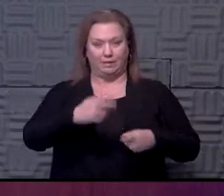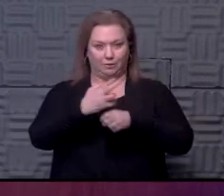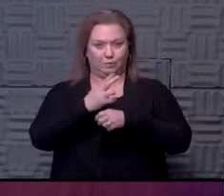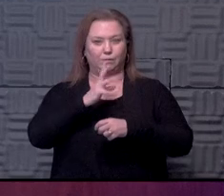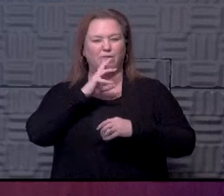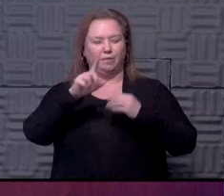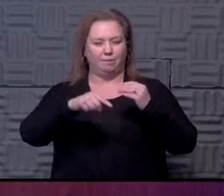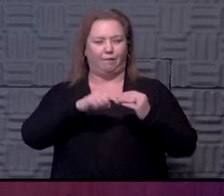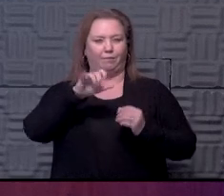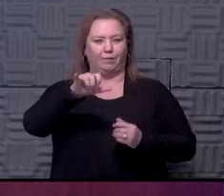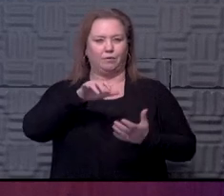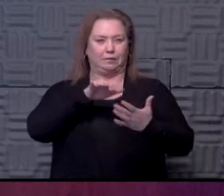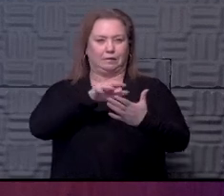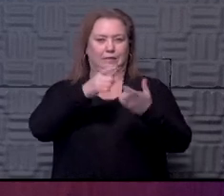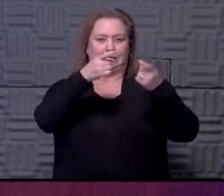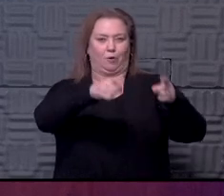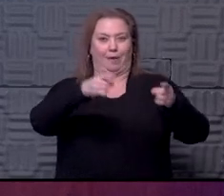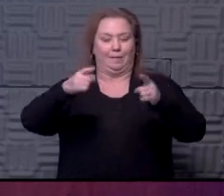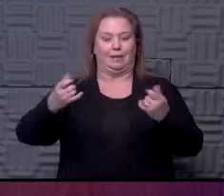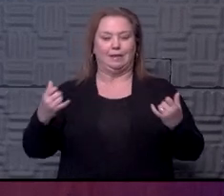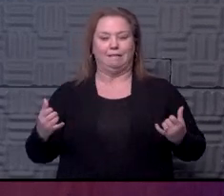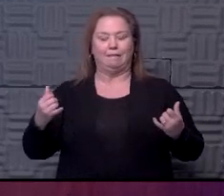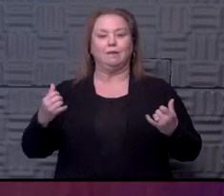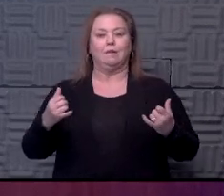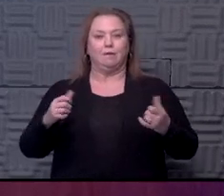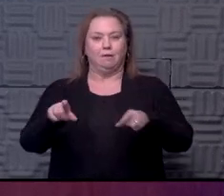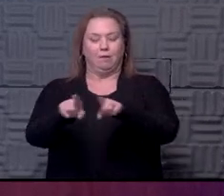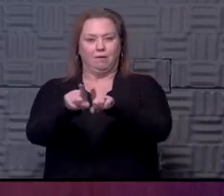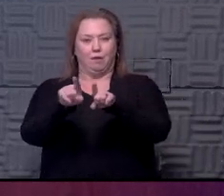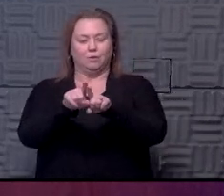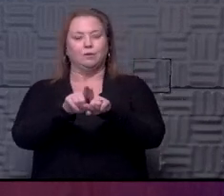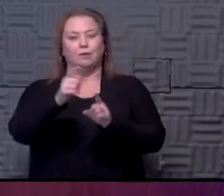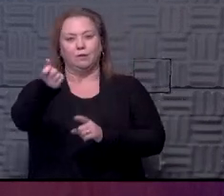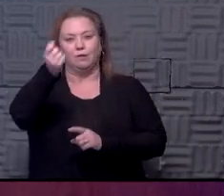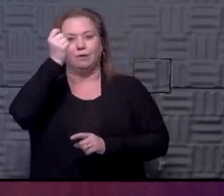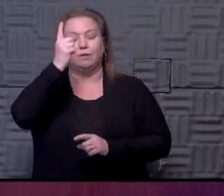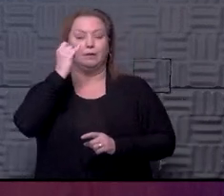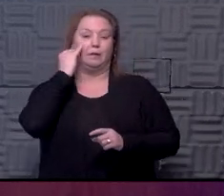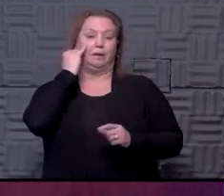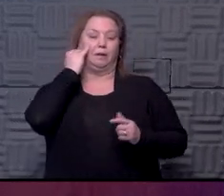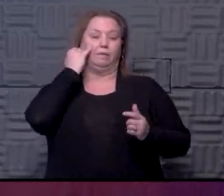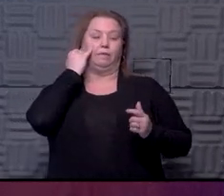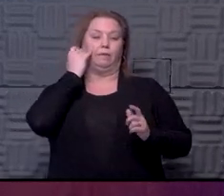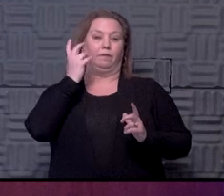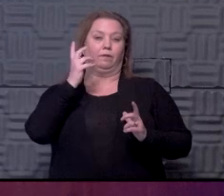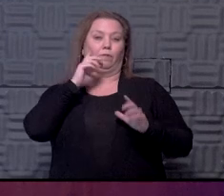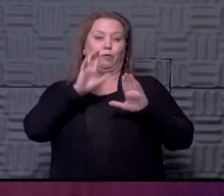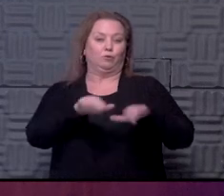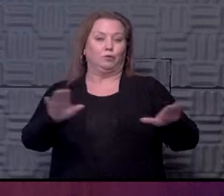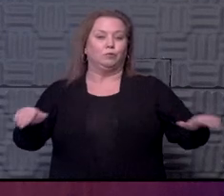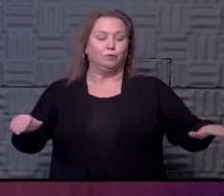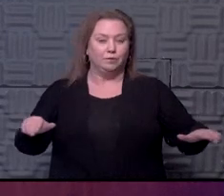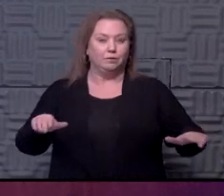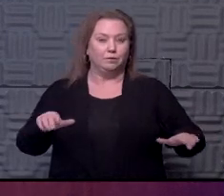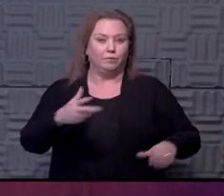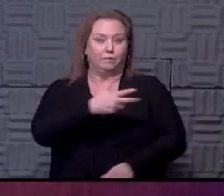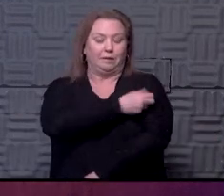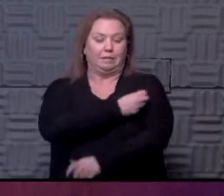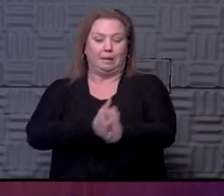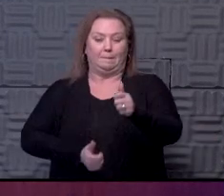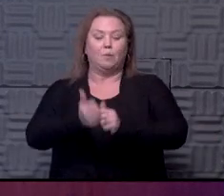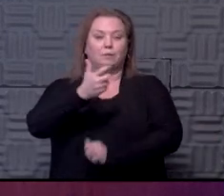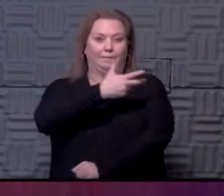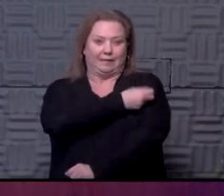we've talked about. Those studies are happening now. Also understanding if there would be an application for children. And again, for most